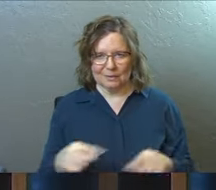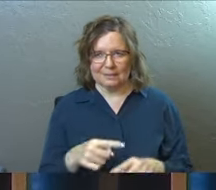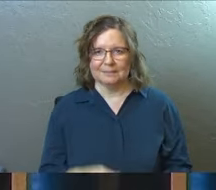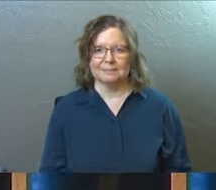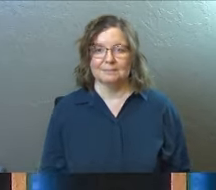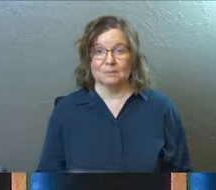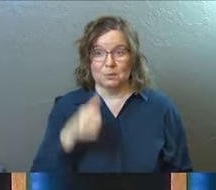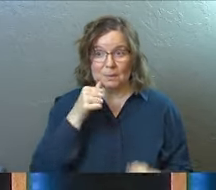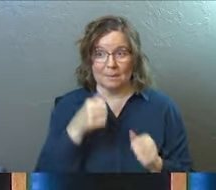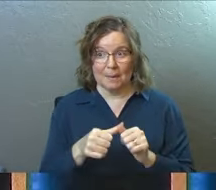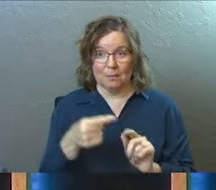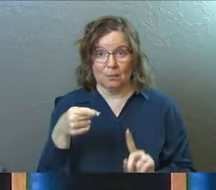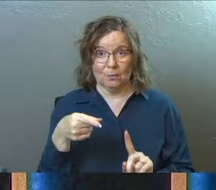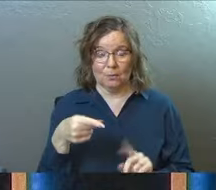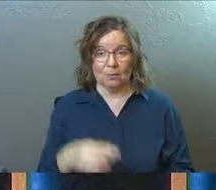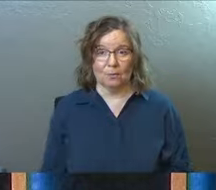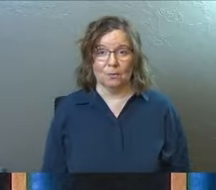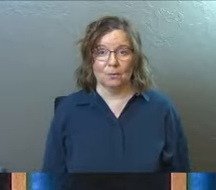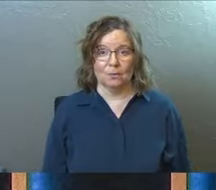You remember him?